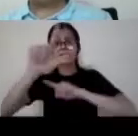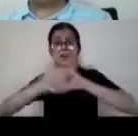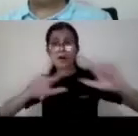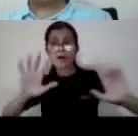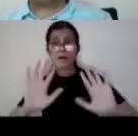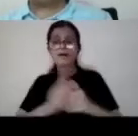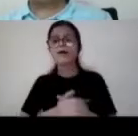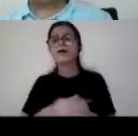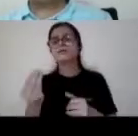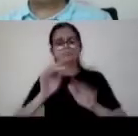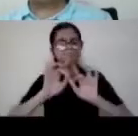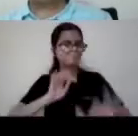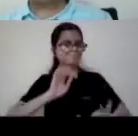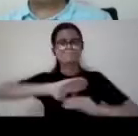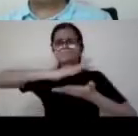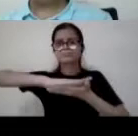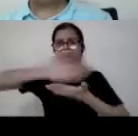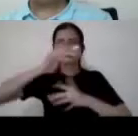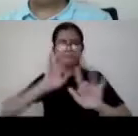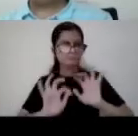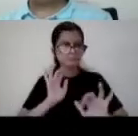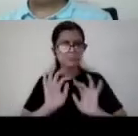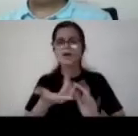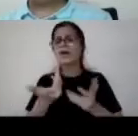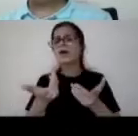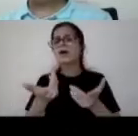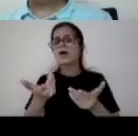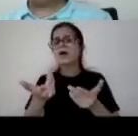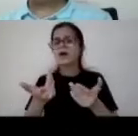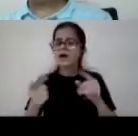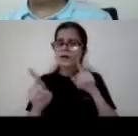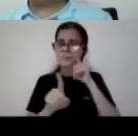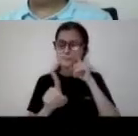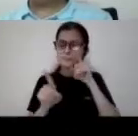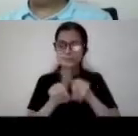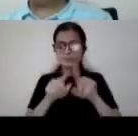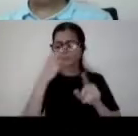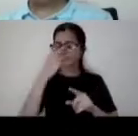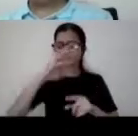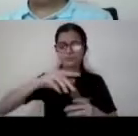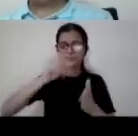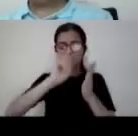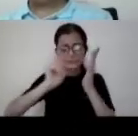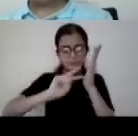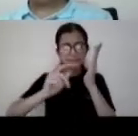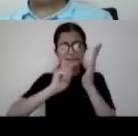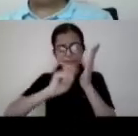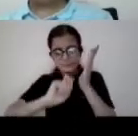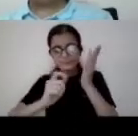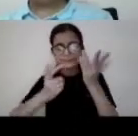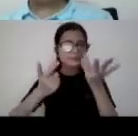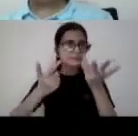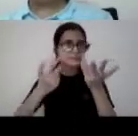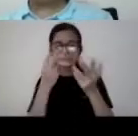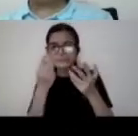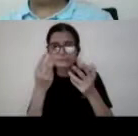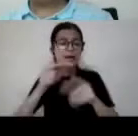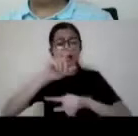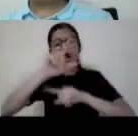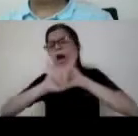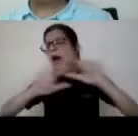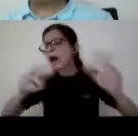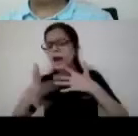on a computer can now support they can enable a person with blindness to read and write in any of the indian languages